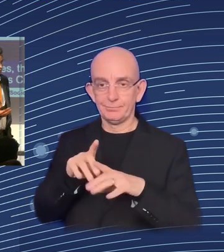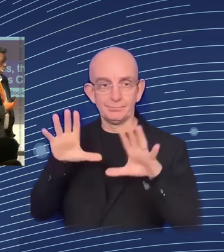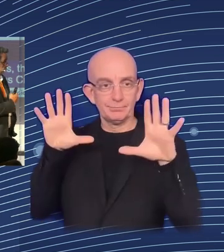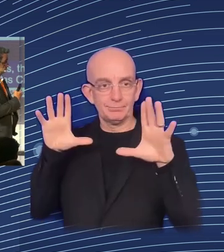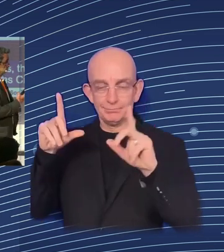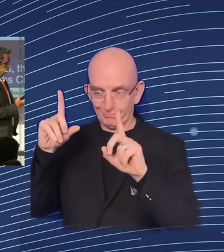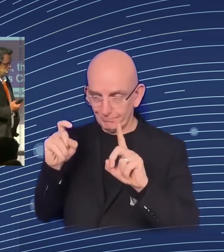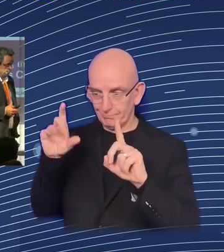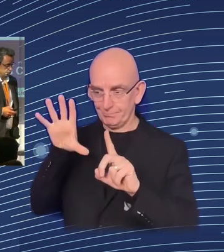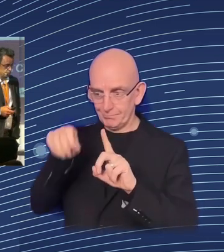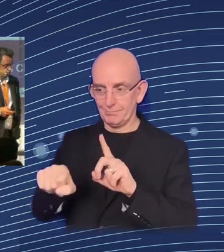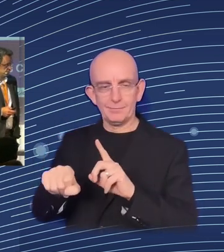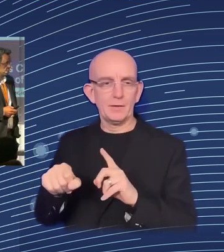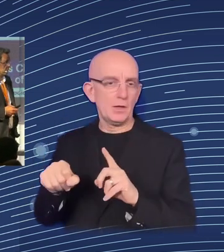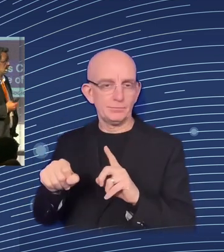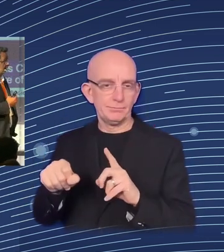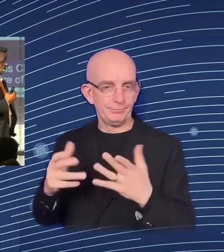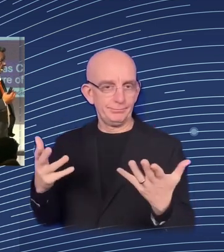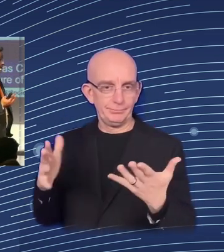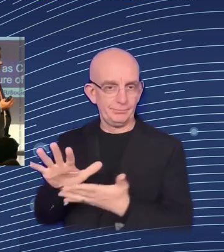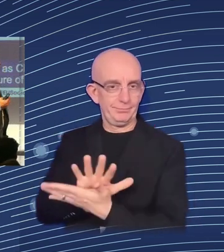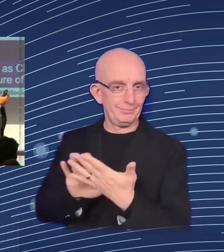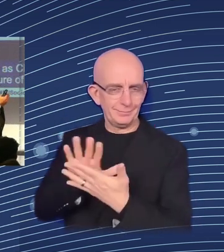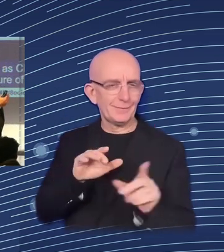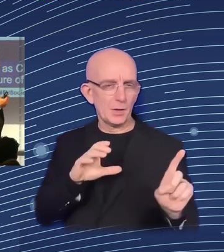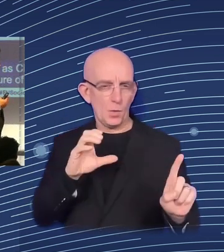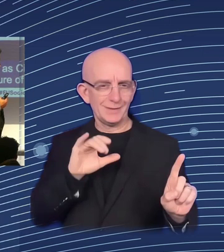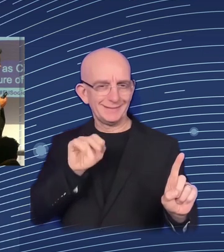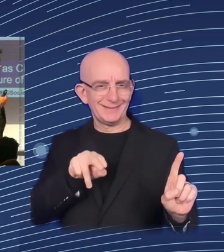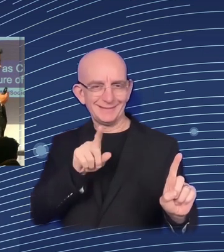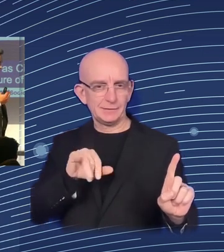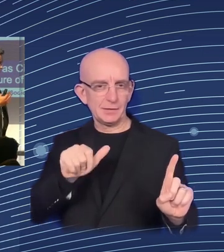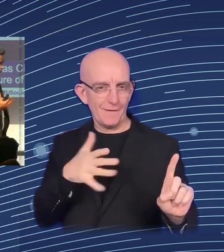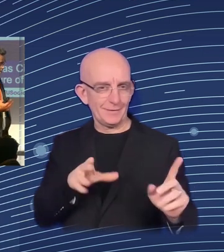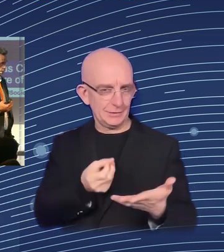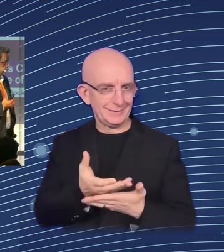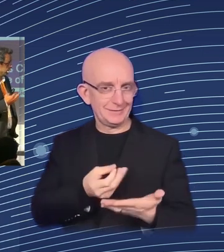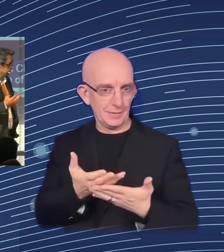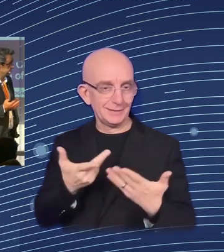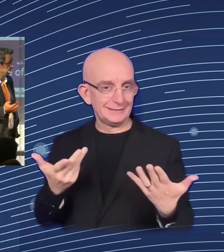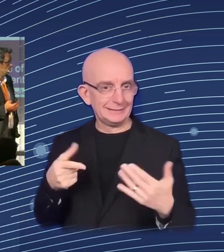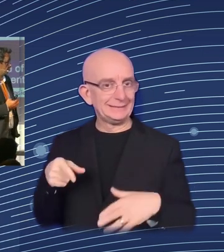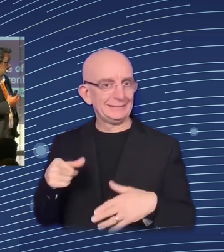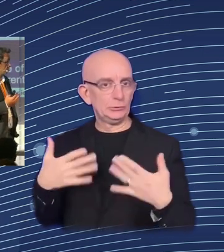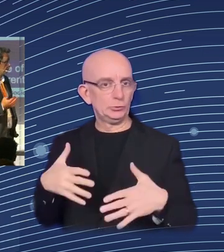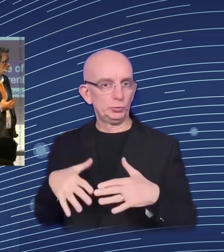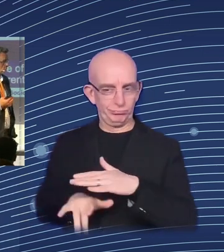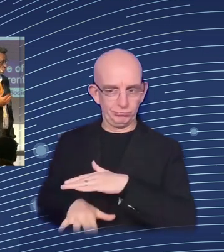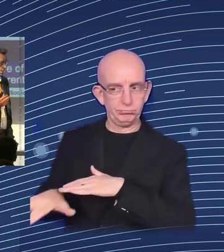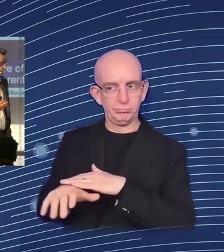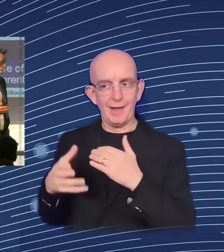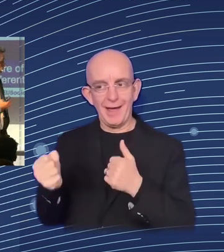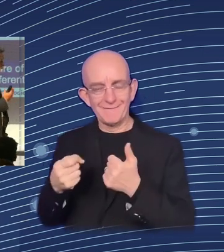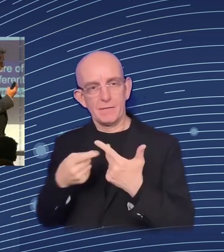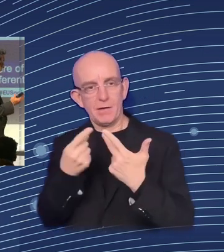intervention compared to the green transition is likely to be different. Here, we are talking about things related to privacy, to protection of